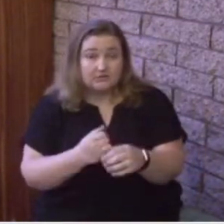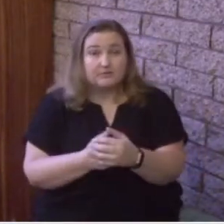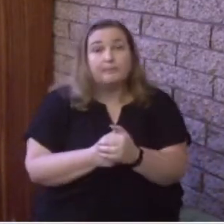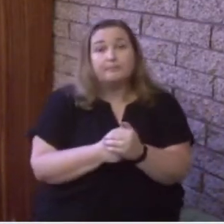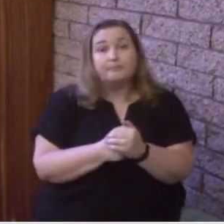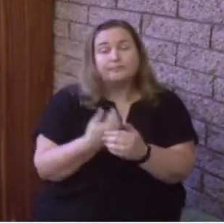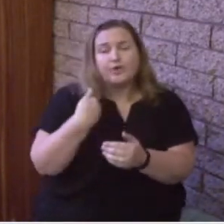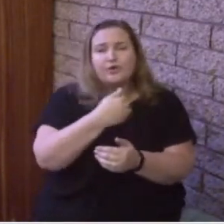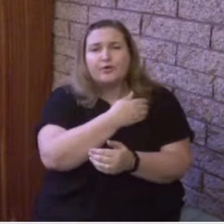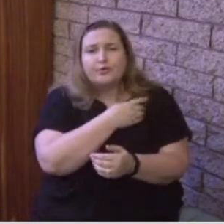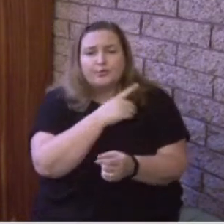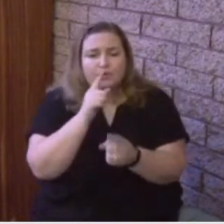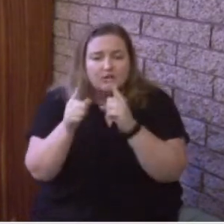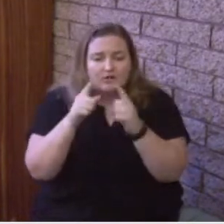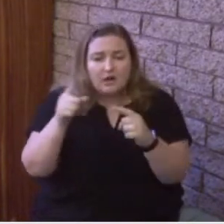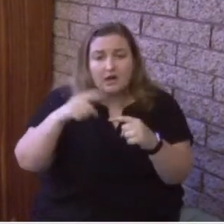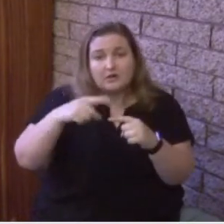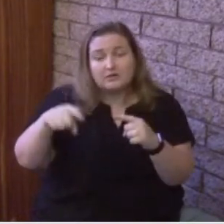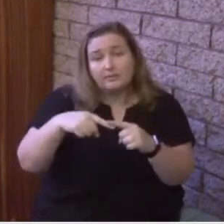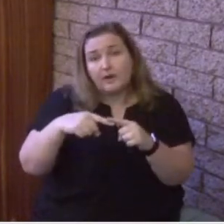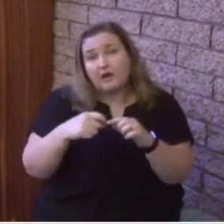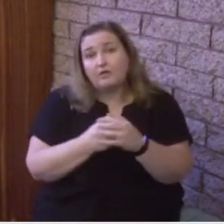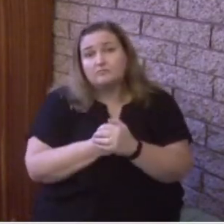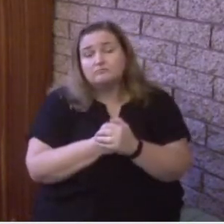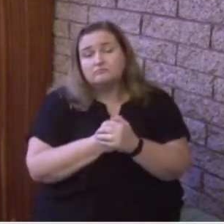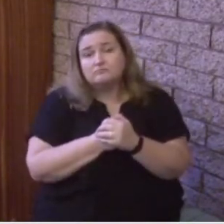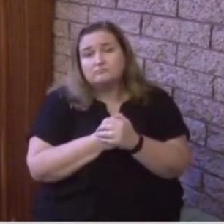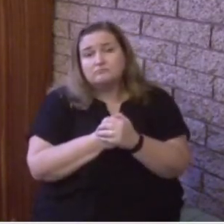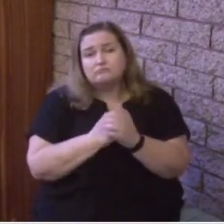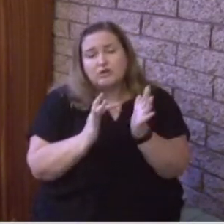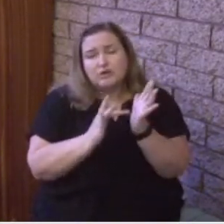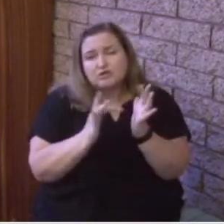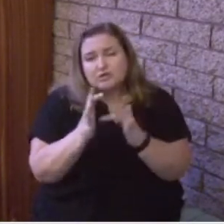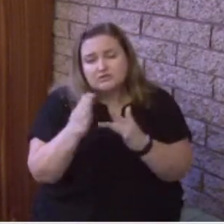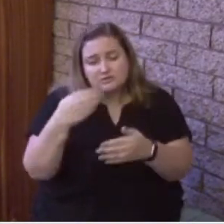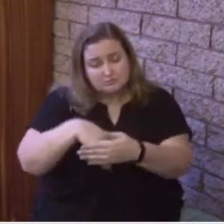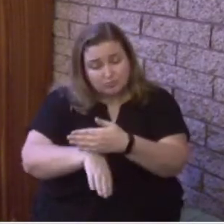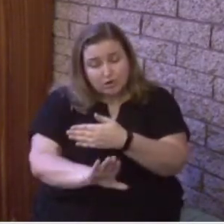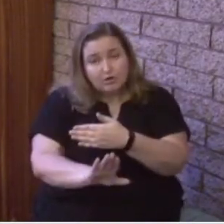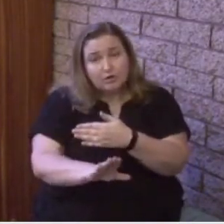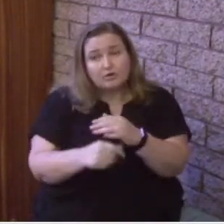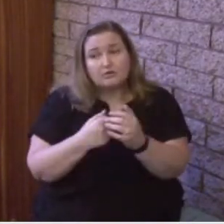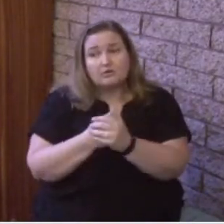We've discussed Jesus' birth,